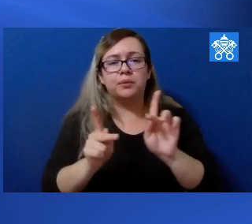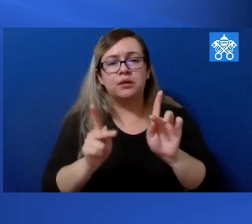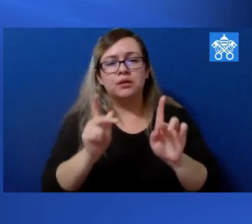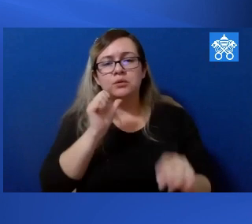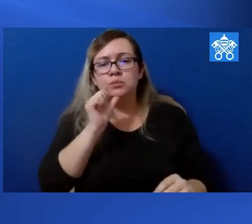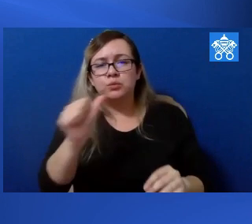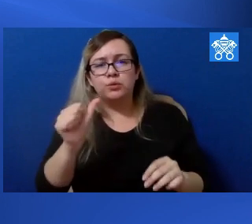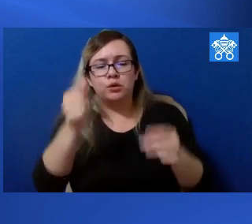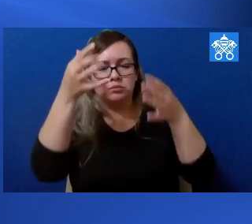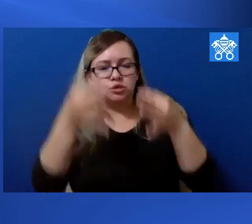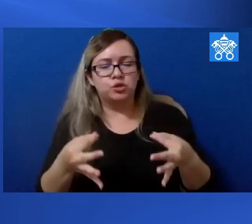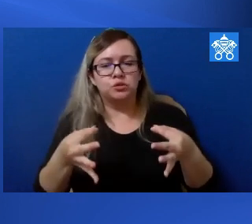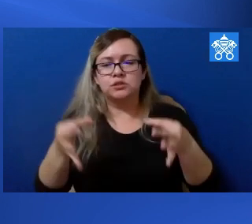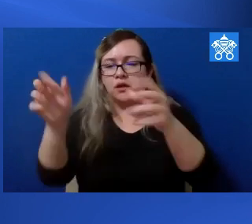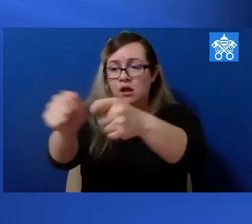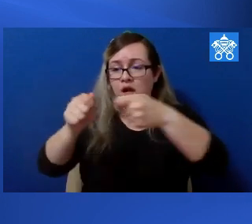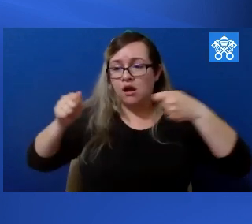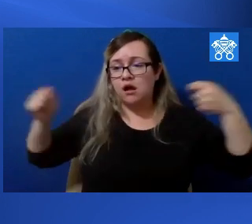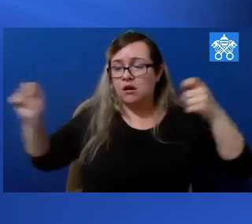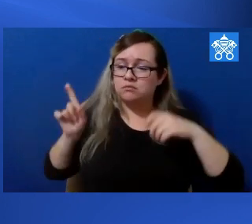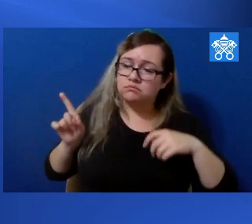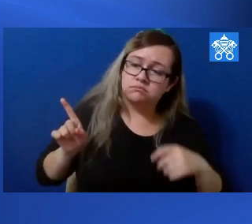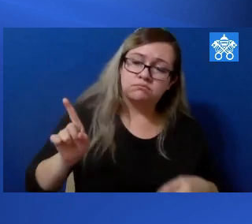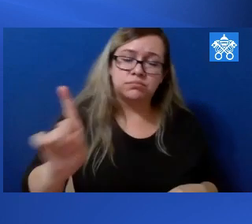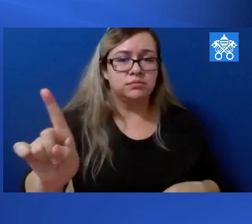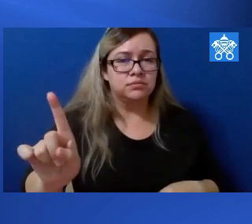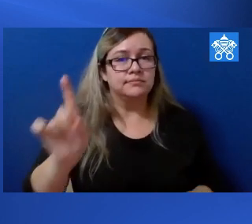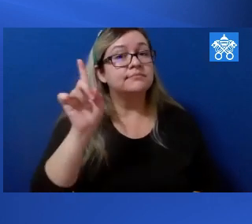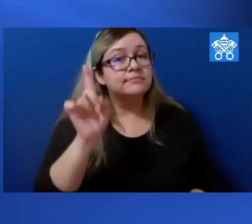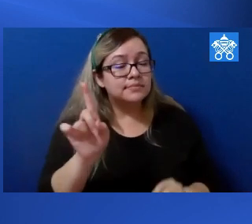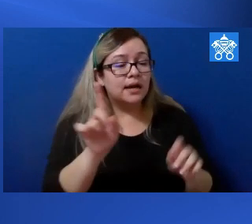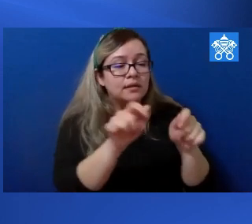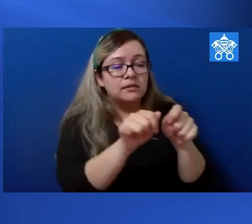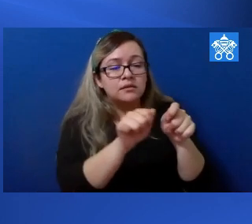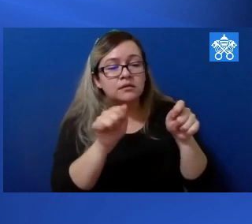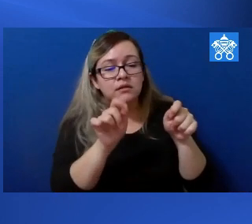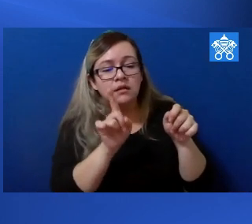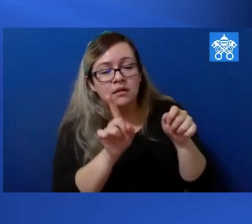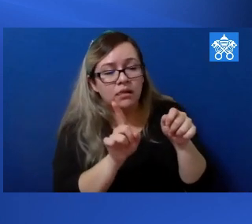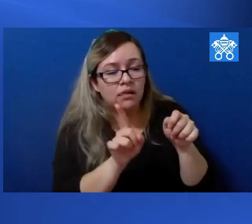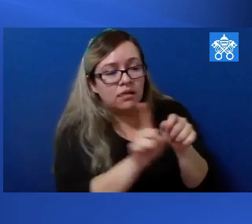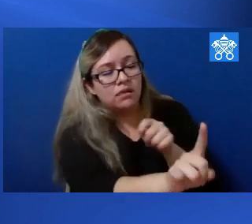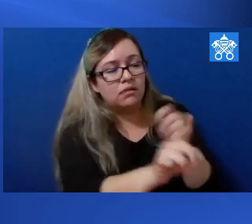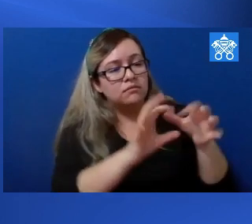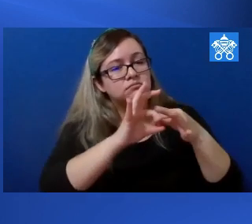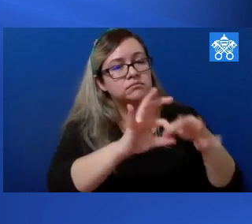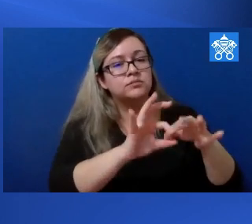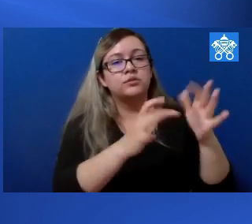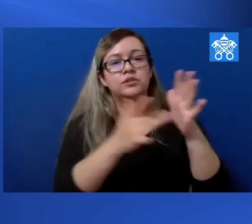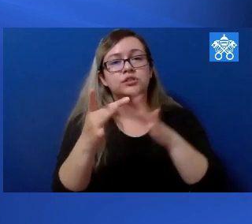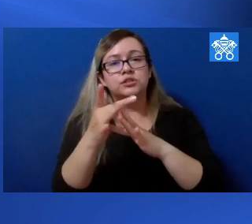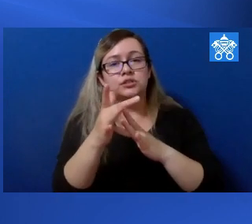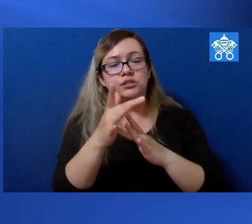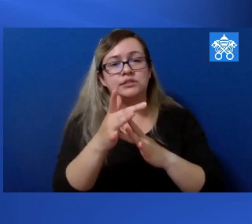who do not choose the wide door of their own convenience, but the narrow door of Jesus, of a life spent